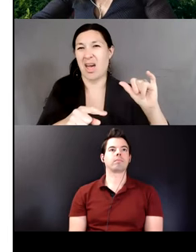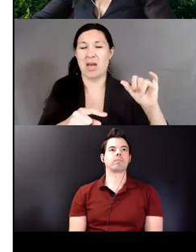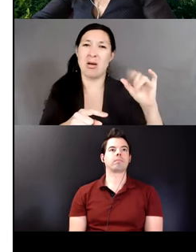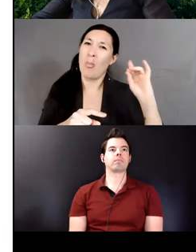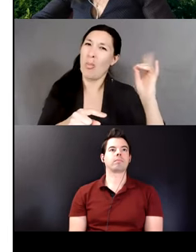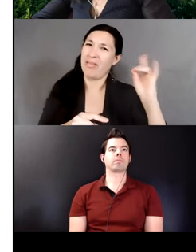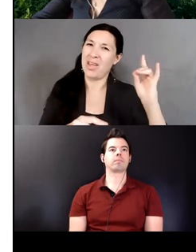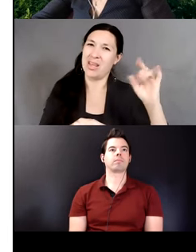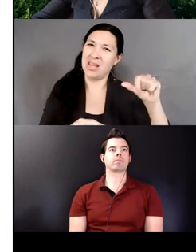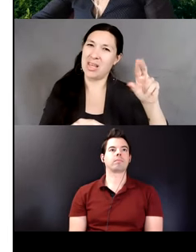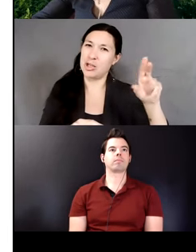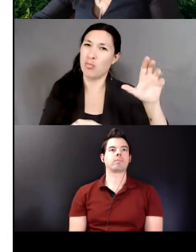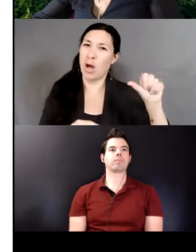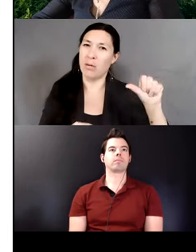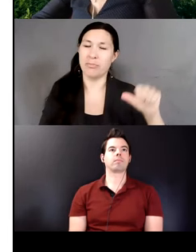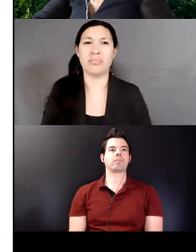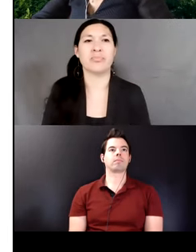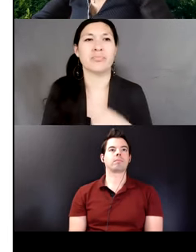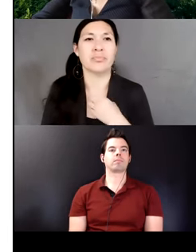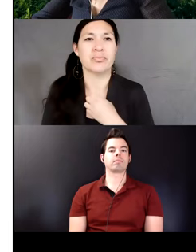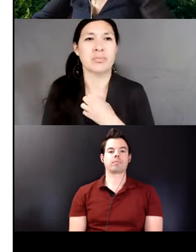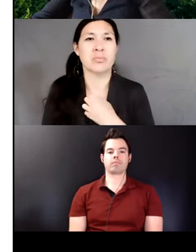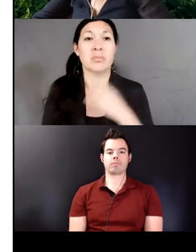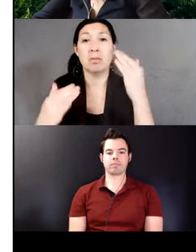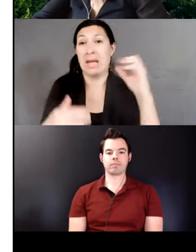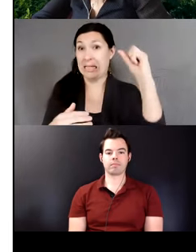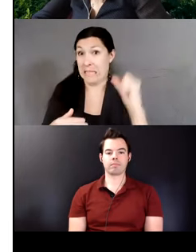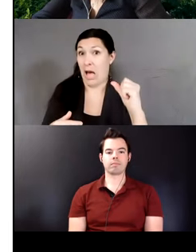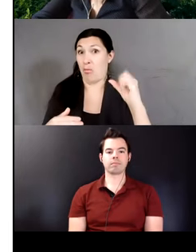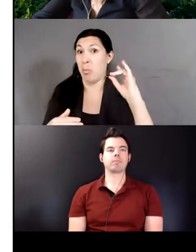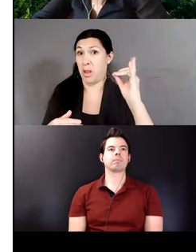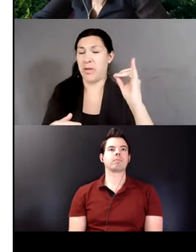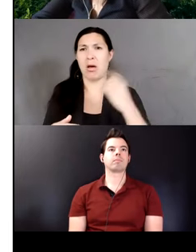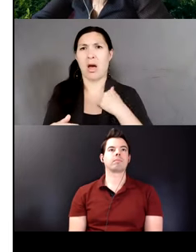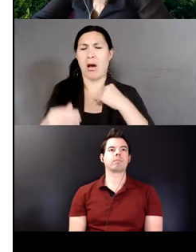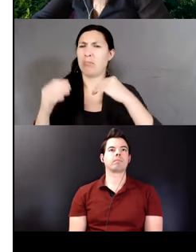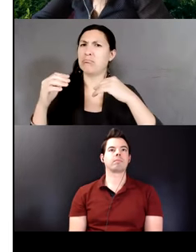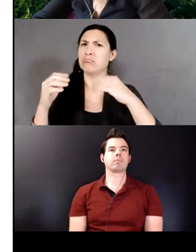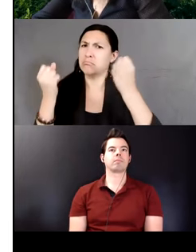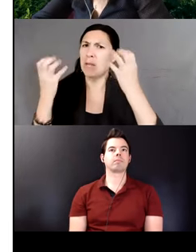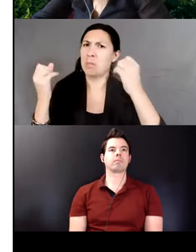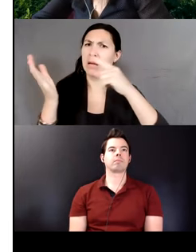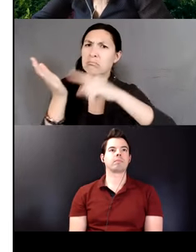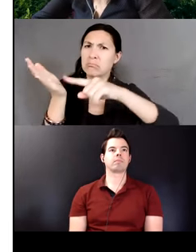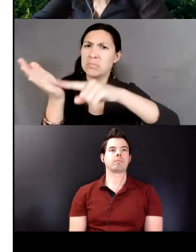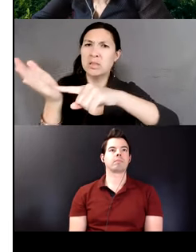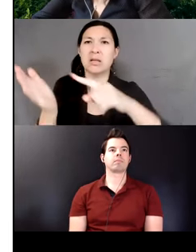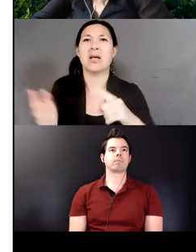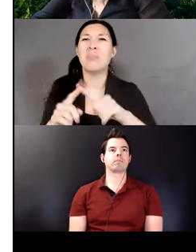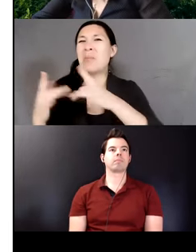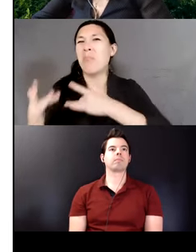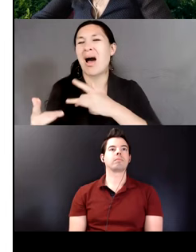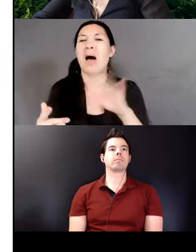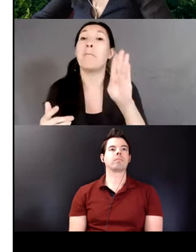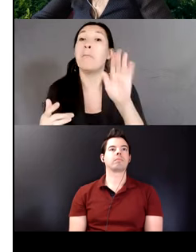South Bolivian Quechua has a good amount of linguistic studies, but almost all studies have been conducted with Quechua Spanish bilinguals